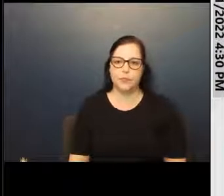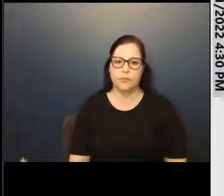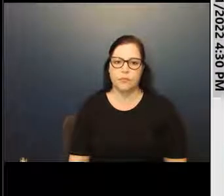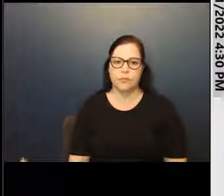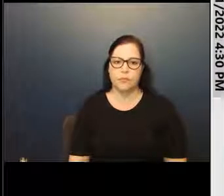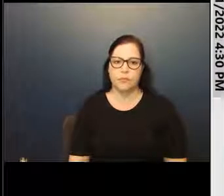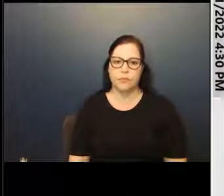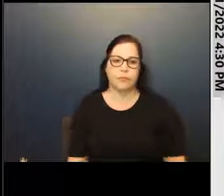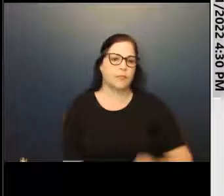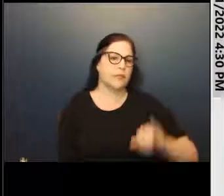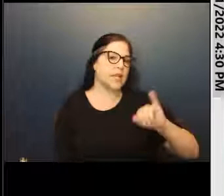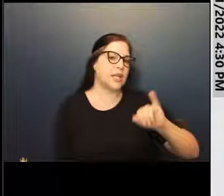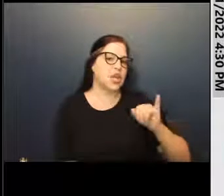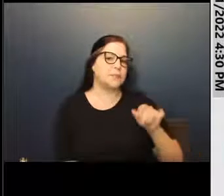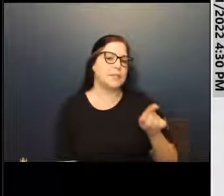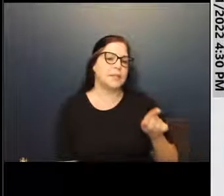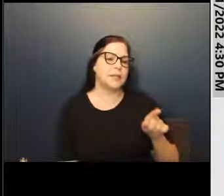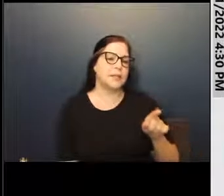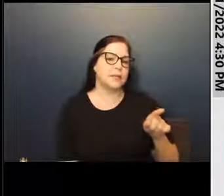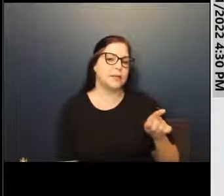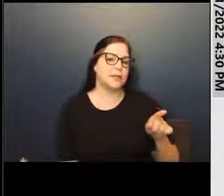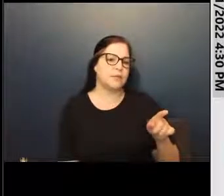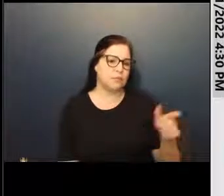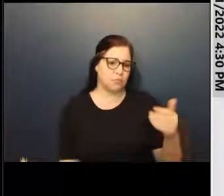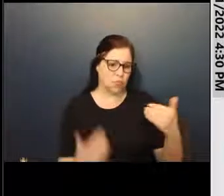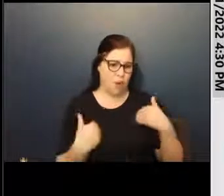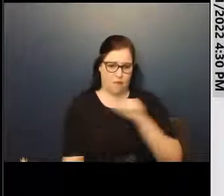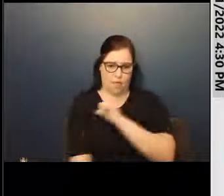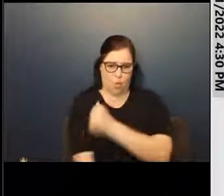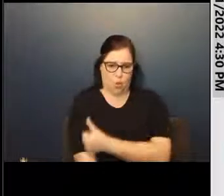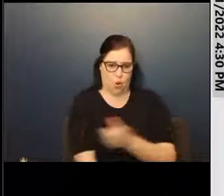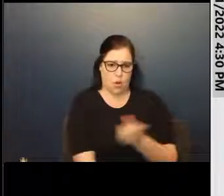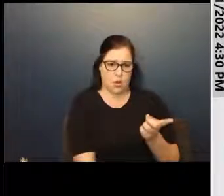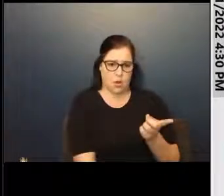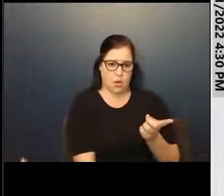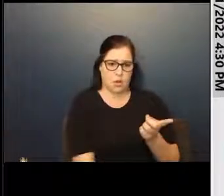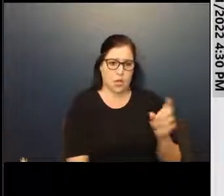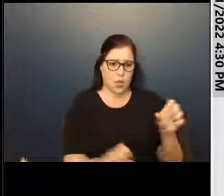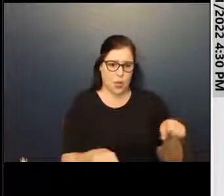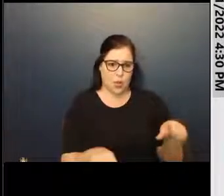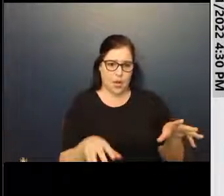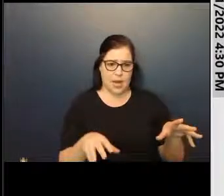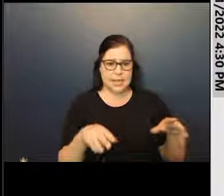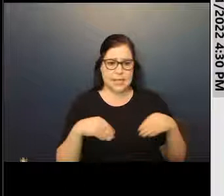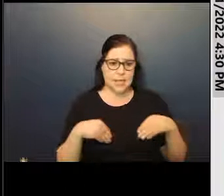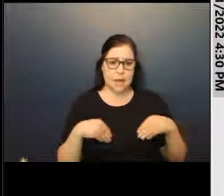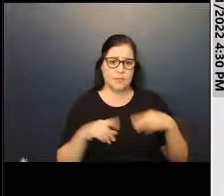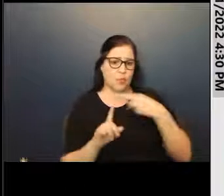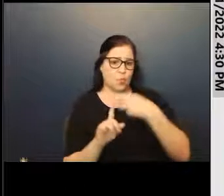Mr. Jacobson, do you have any authority to accept any sort of rent?